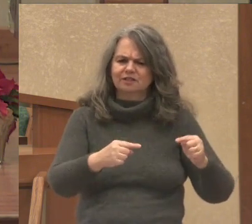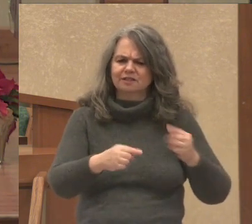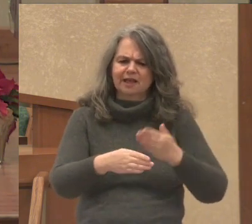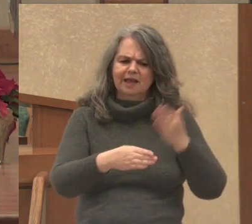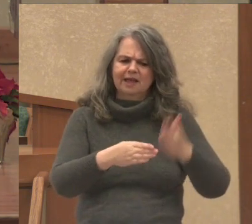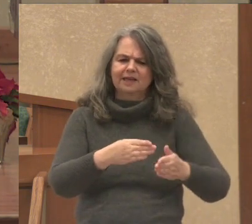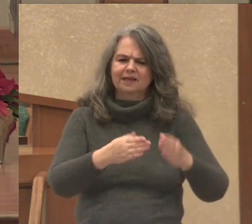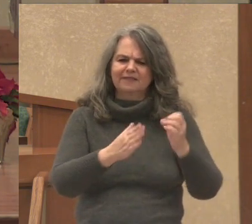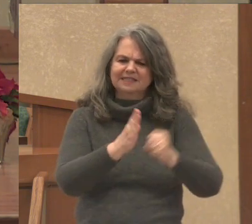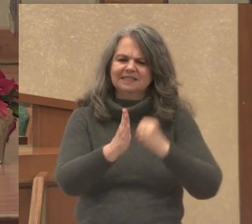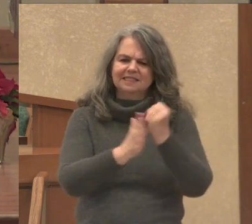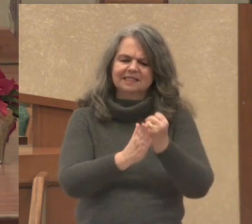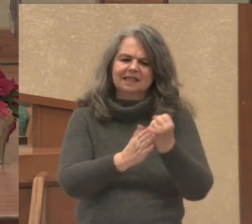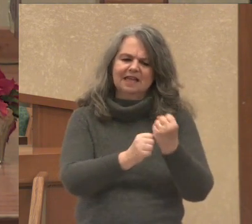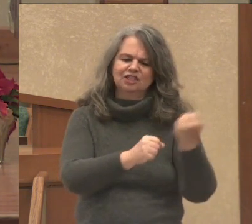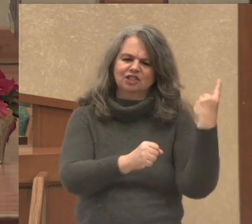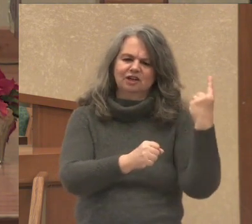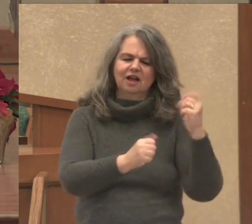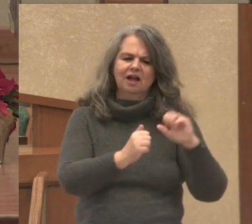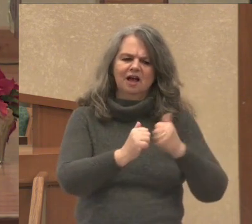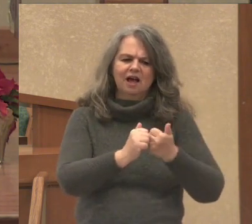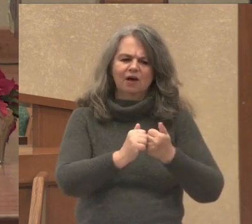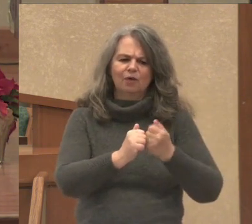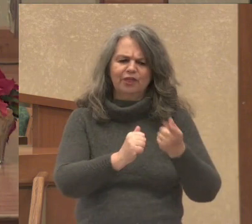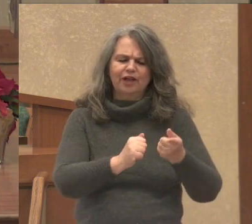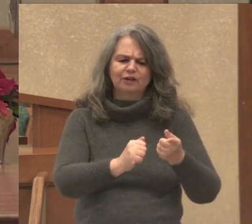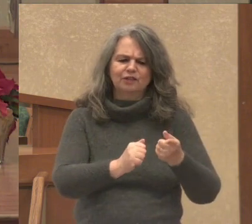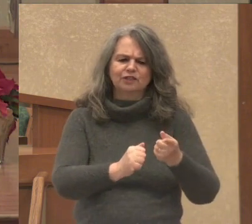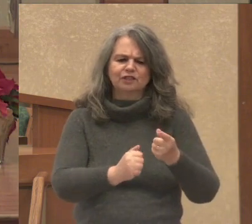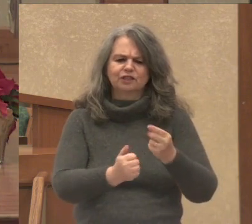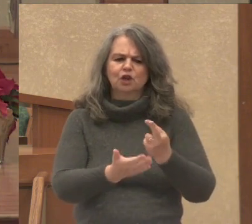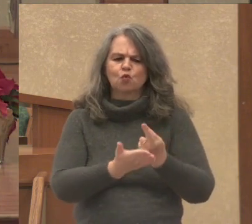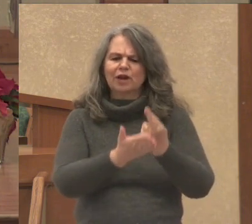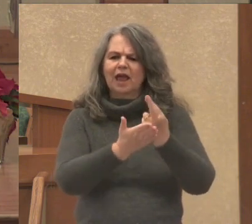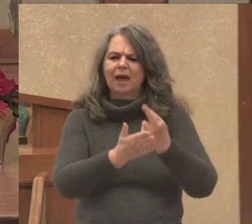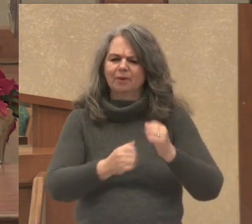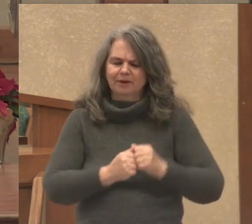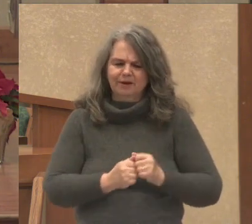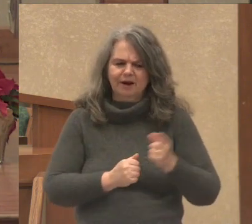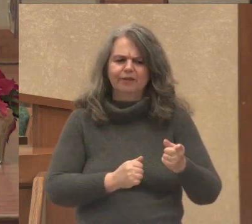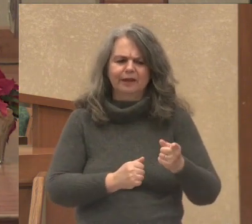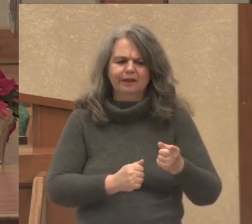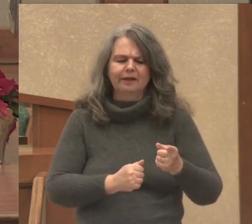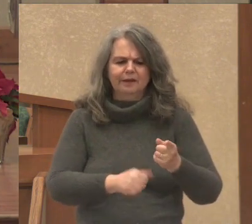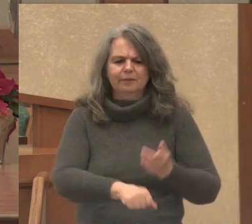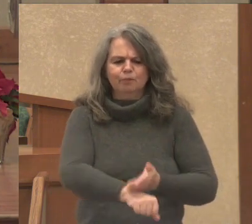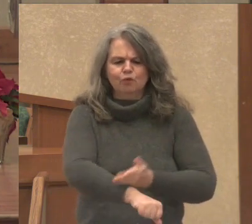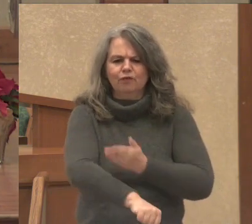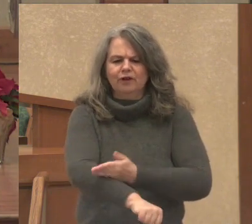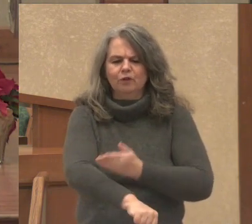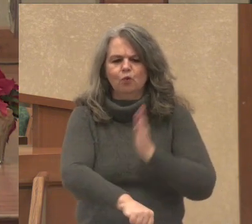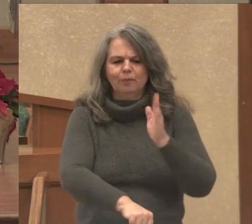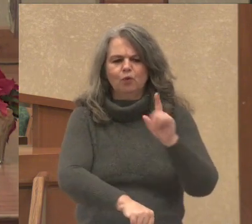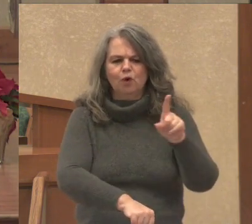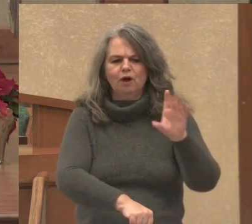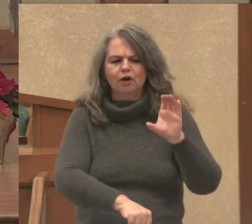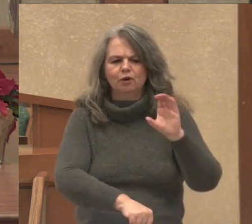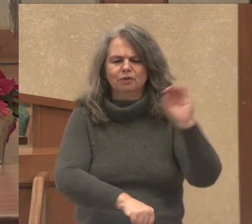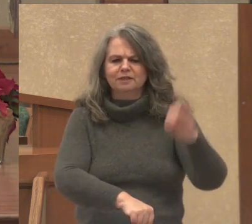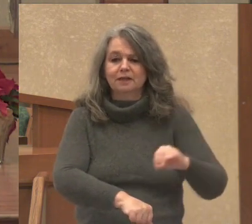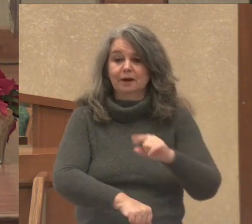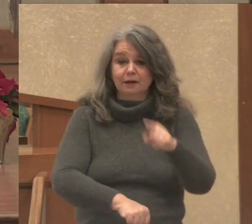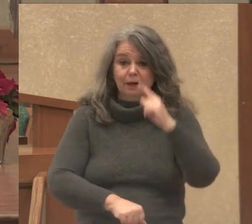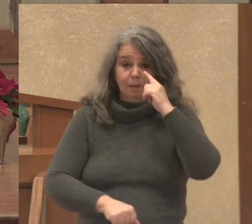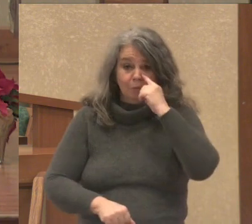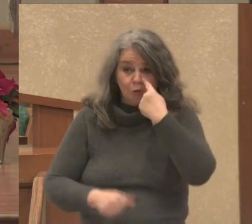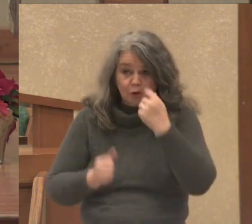season last year? How is their rehab going? Are they recovering so they're going to be 100%? Are you getting bored